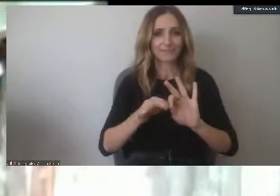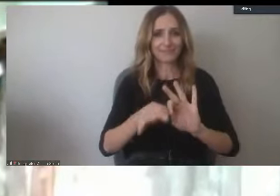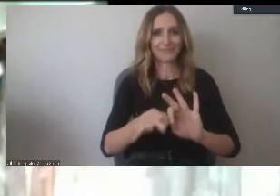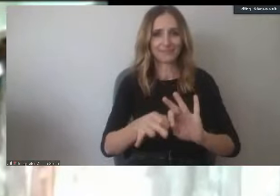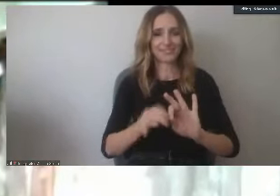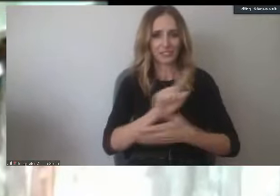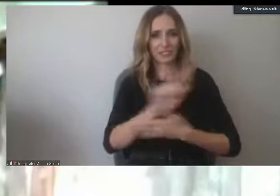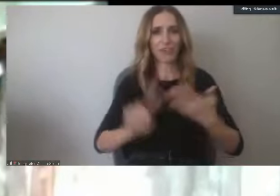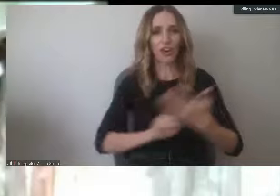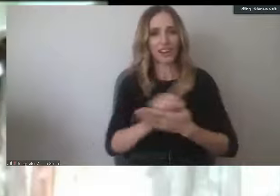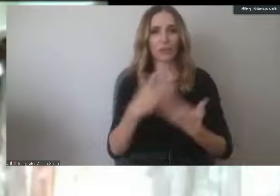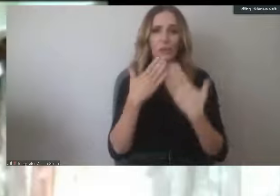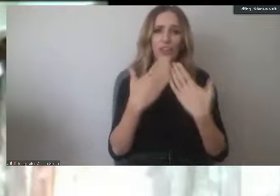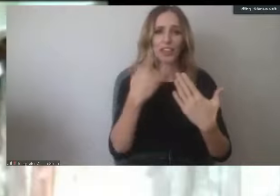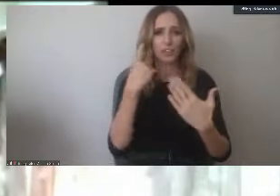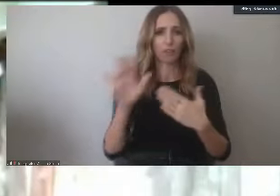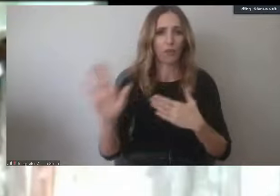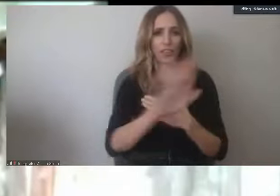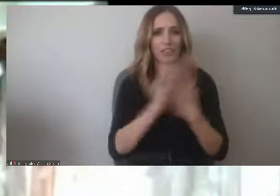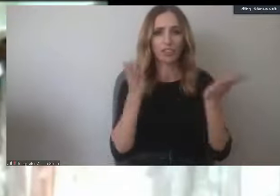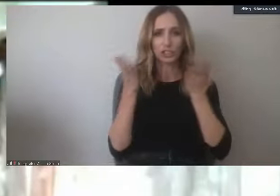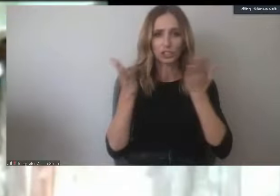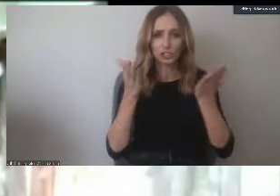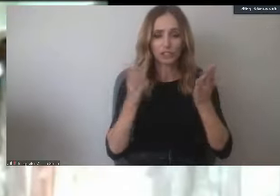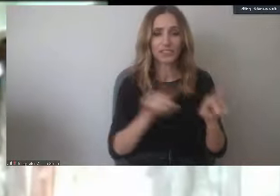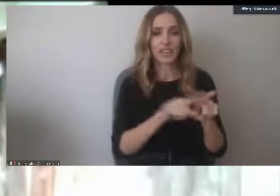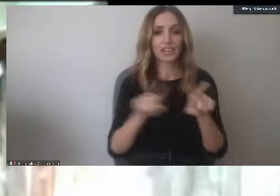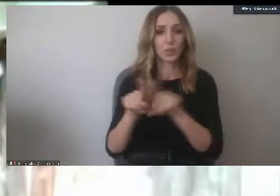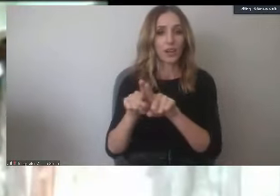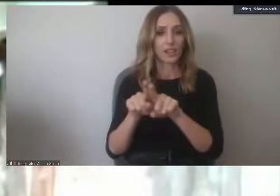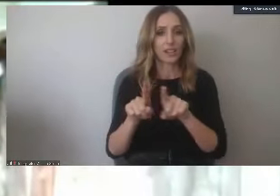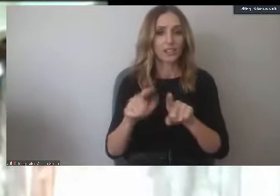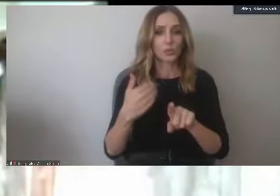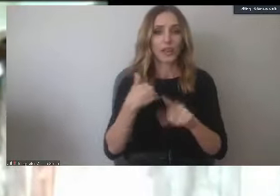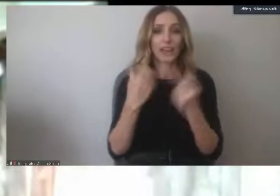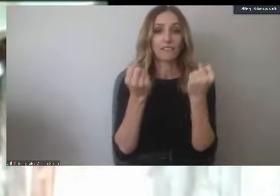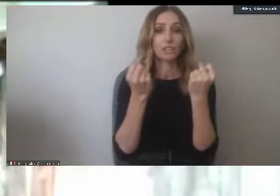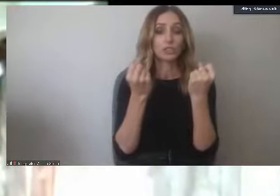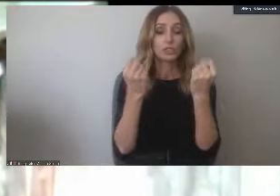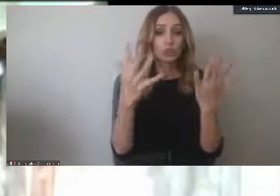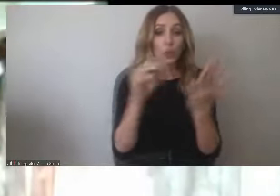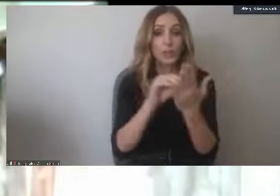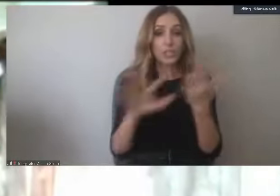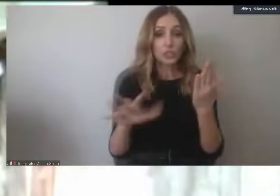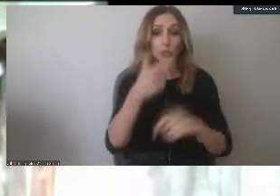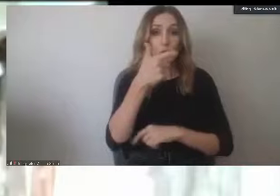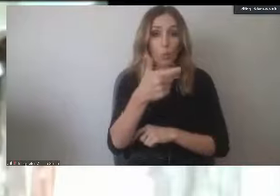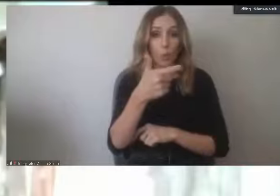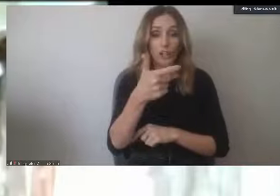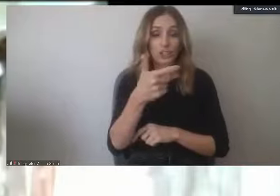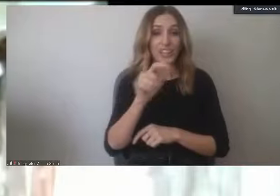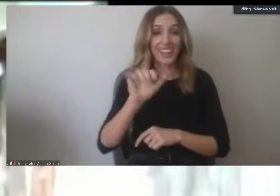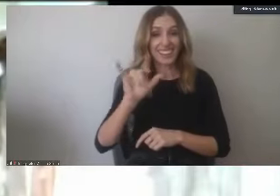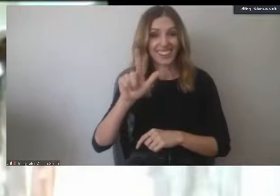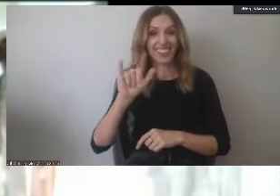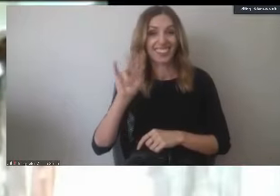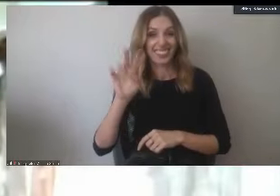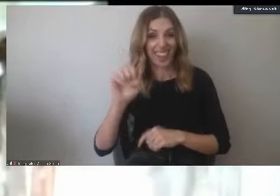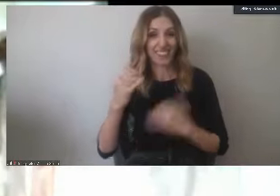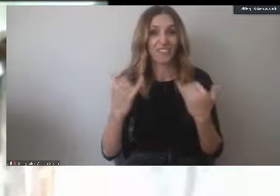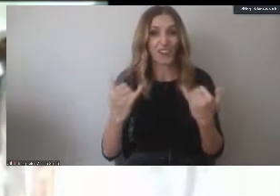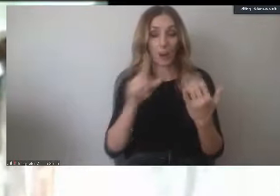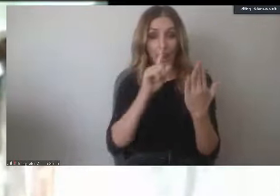very grateful for their service. Also, just the fact that we had so many students tuning in live right now, I'm actually